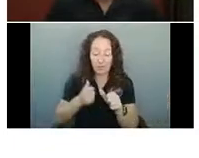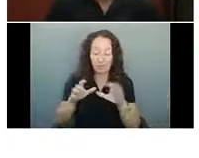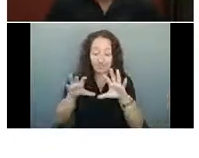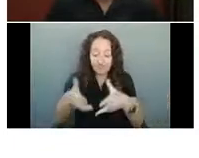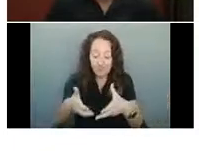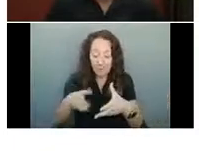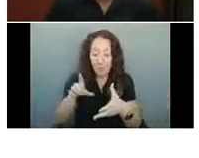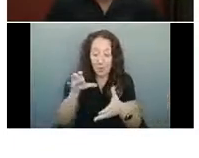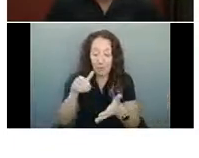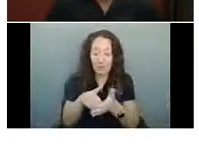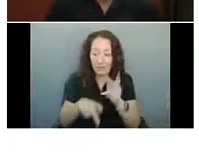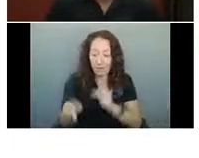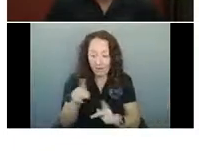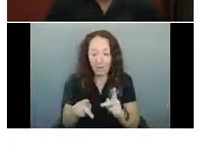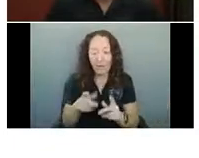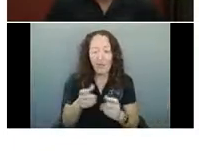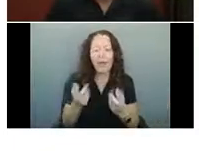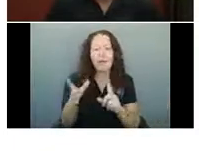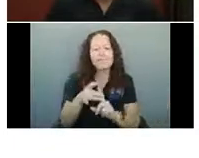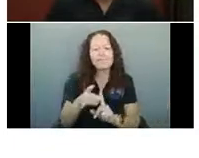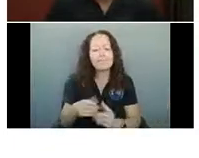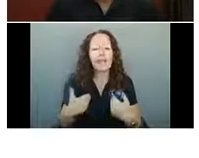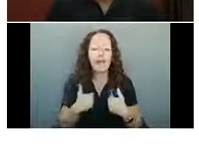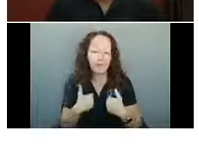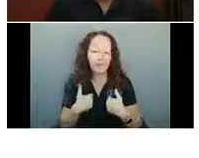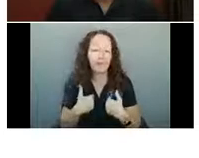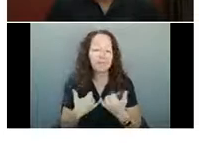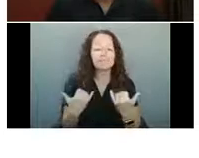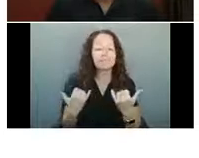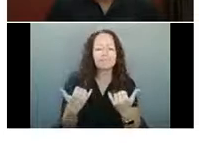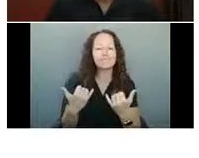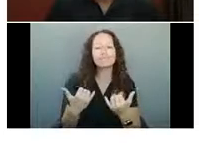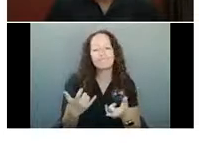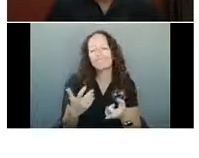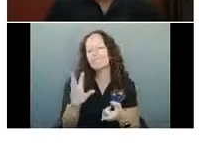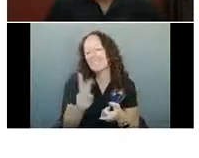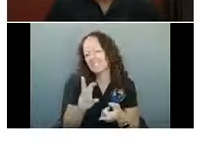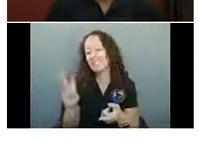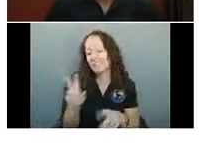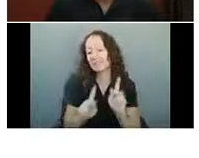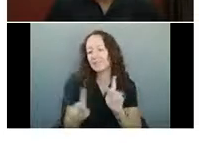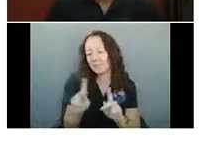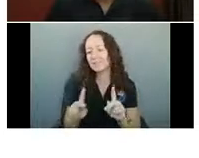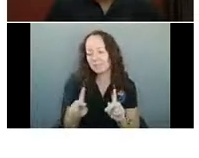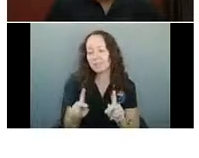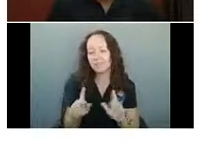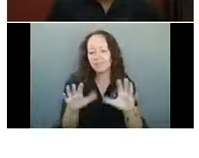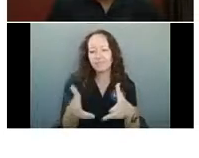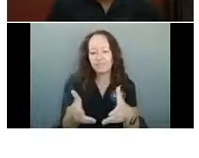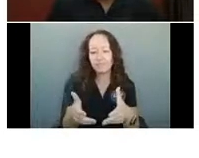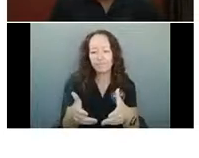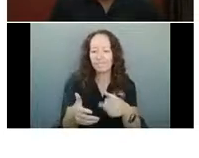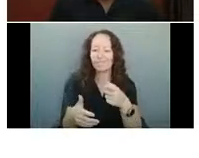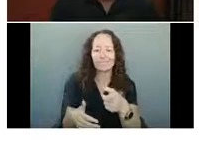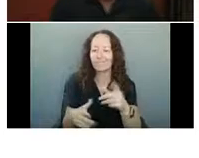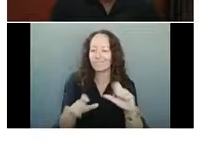Yavapai County, we are at about 66 per 100,000. I don't know that slide didn't capture that number, but